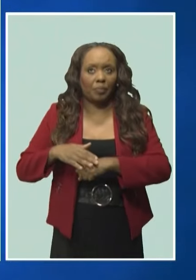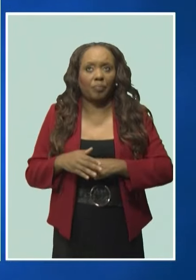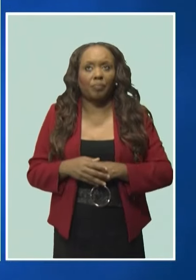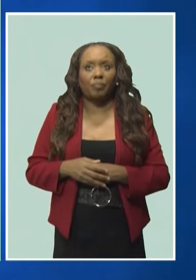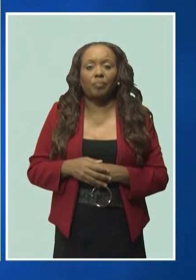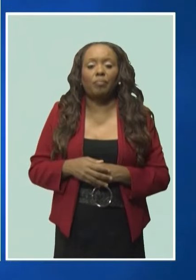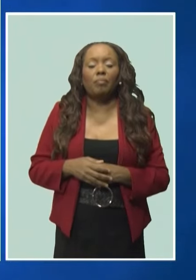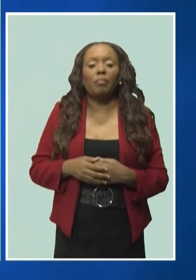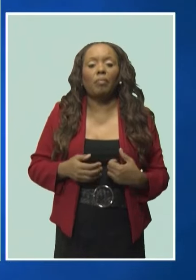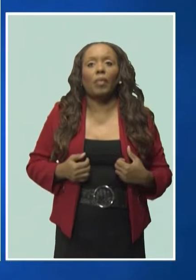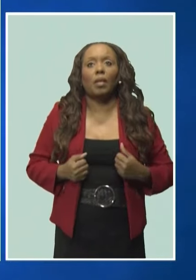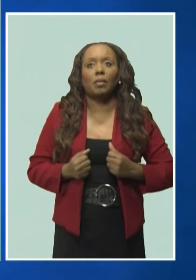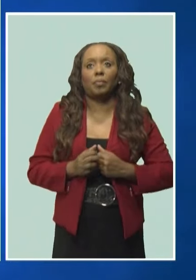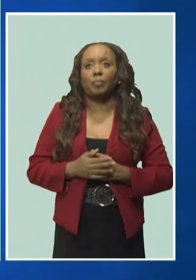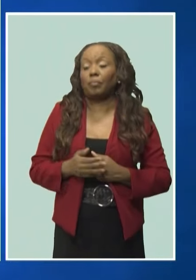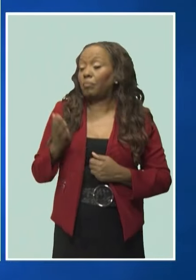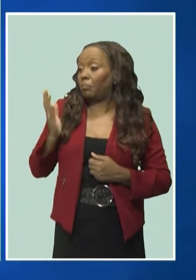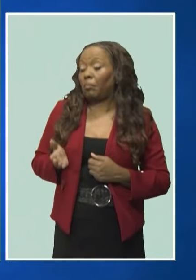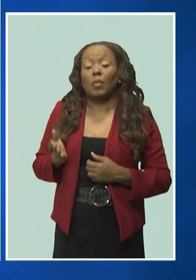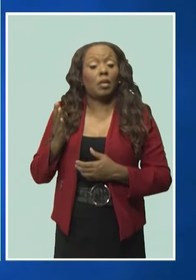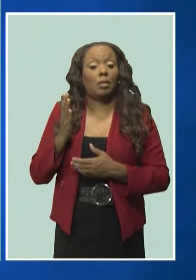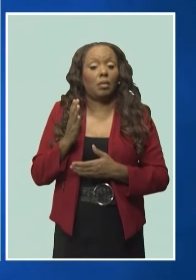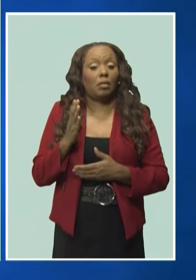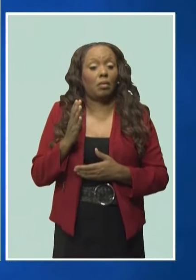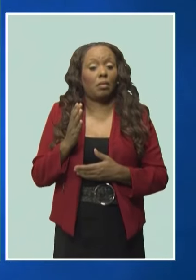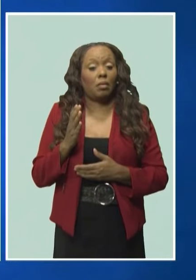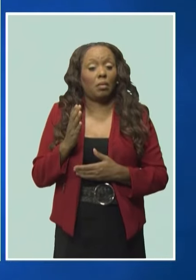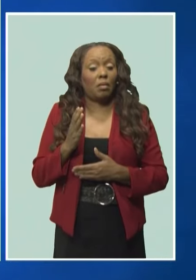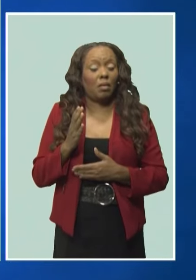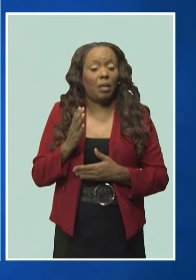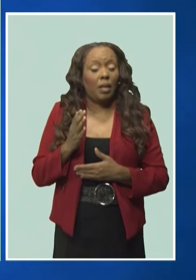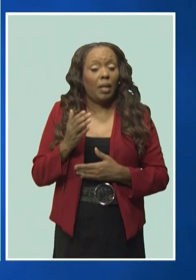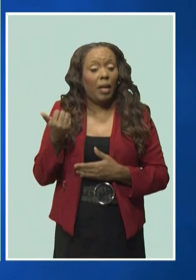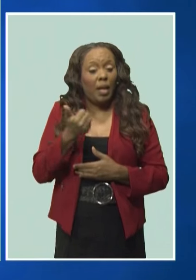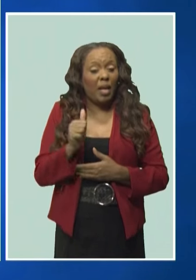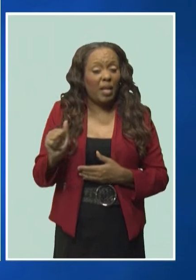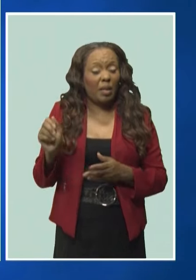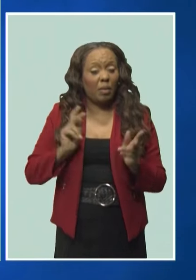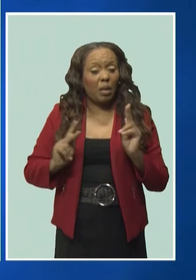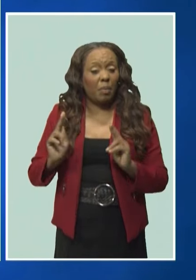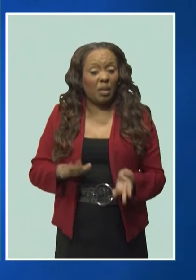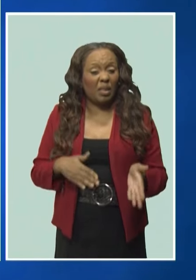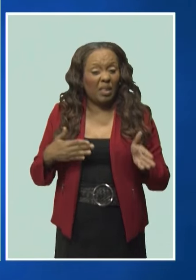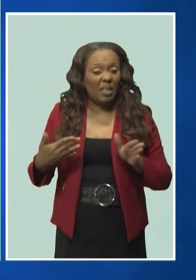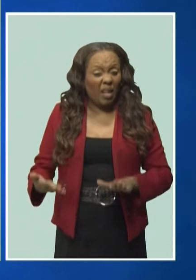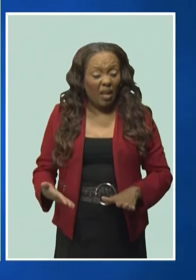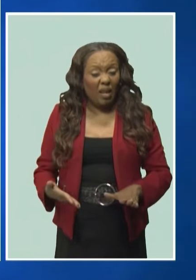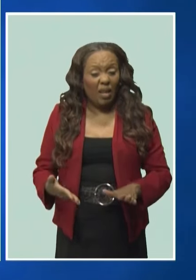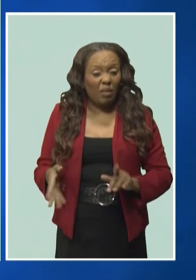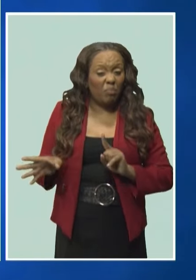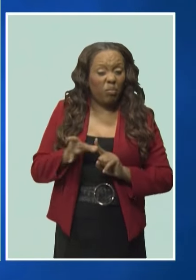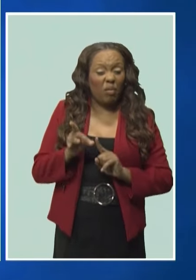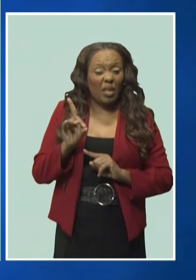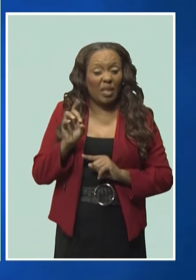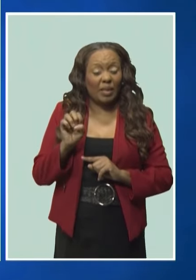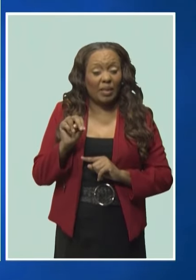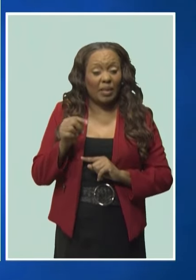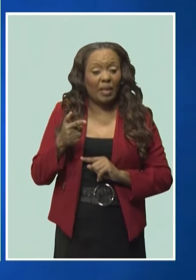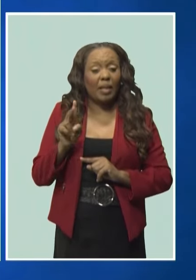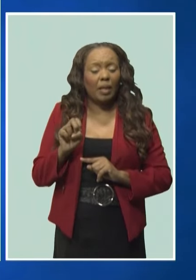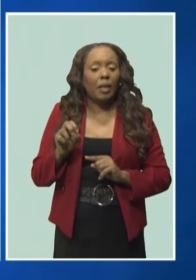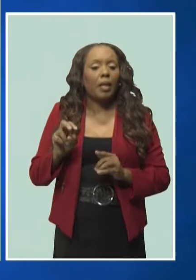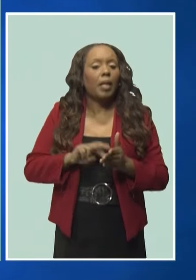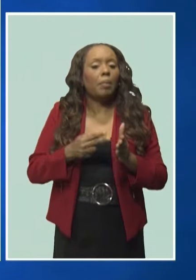occurred in persons that have other comorbidities, other illnesses that make them more likely not to survive the severe